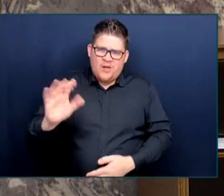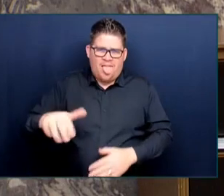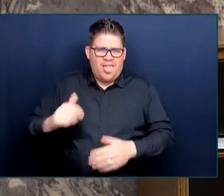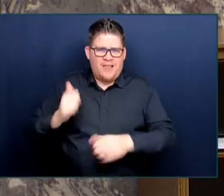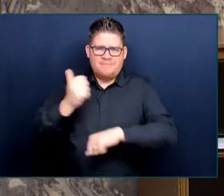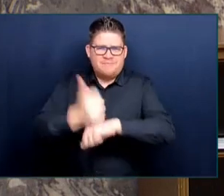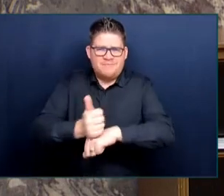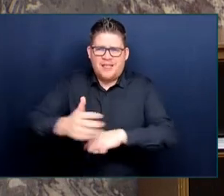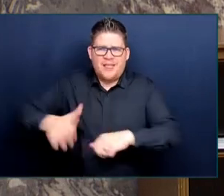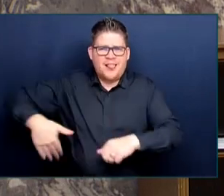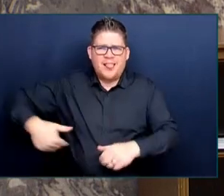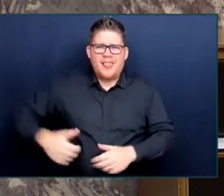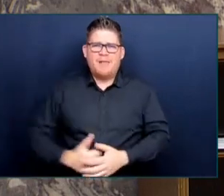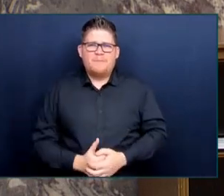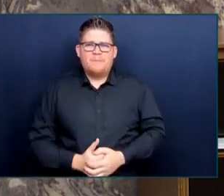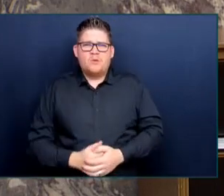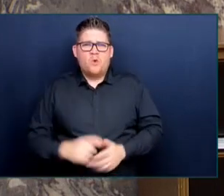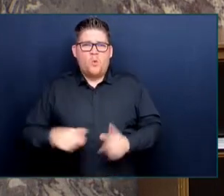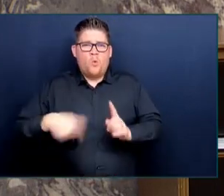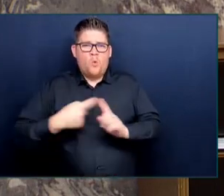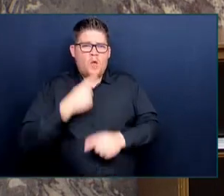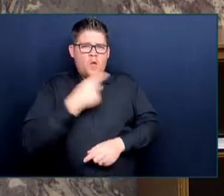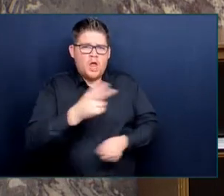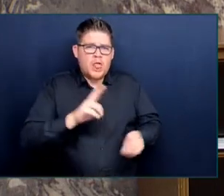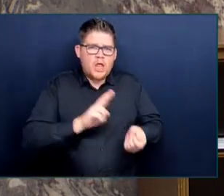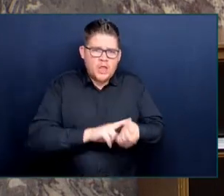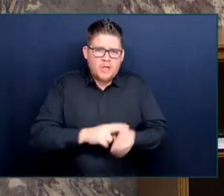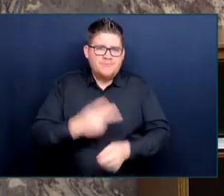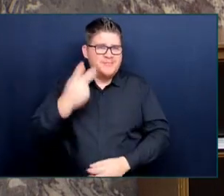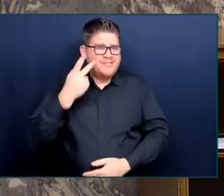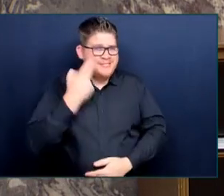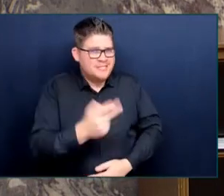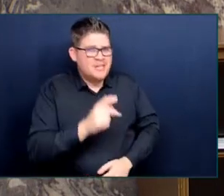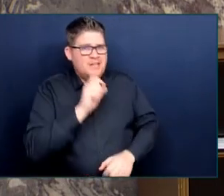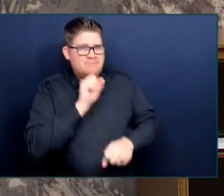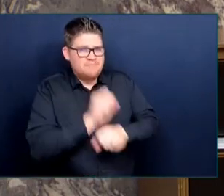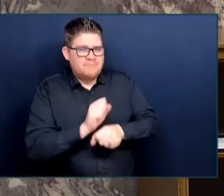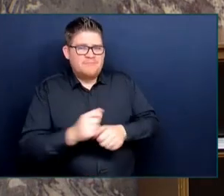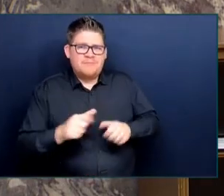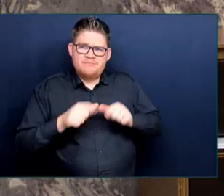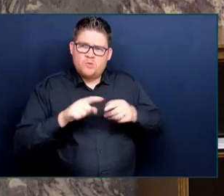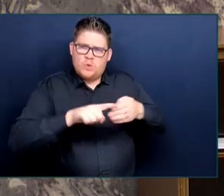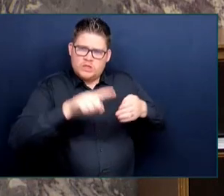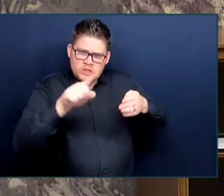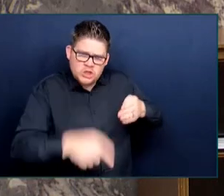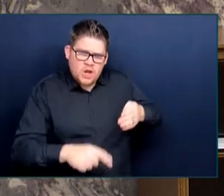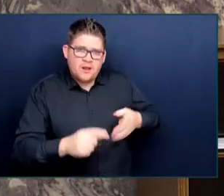real results from this Premier instead of empty NDP promises? Hear, hear.